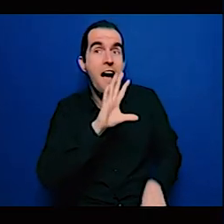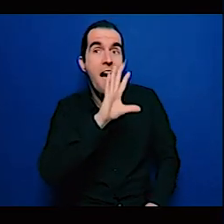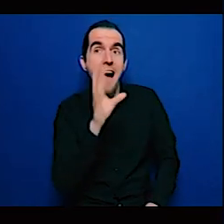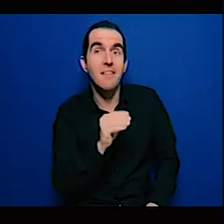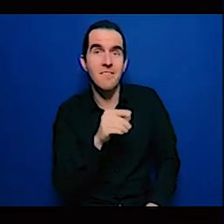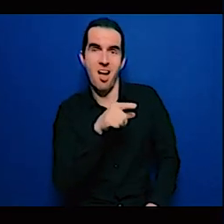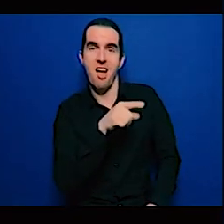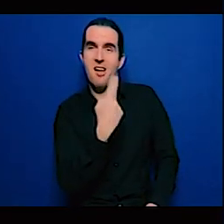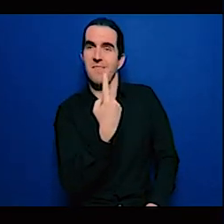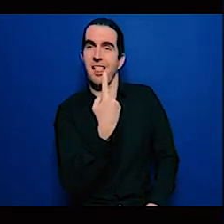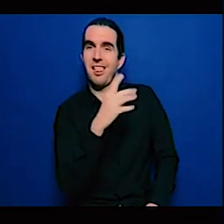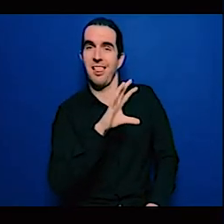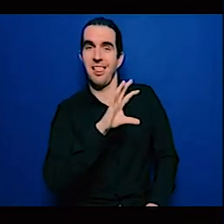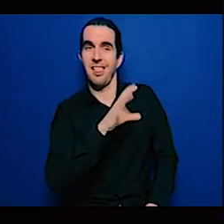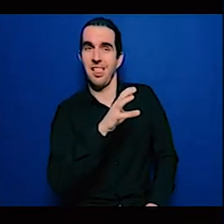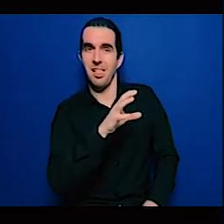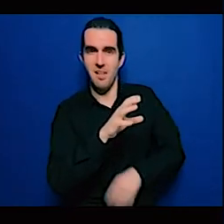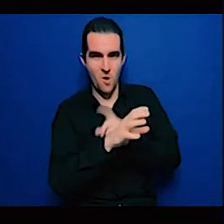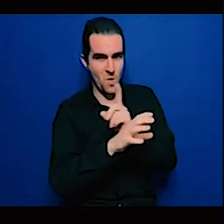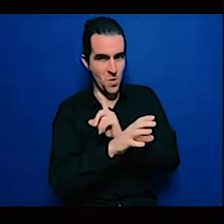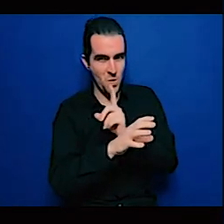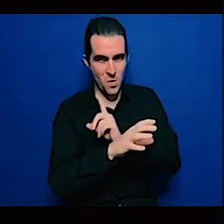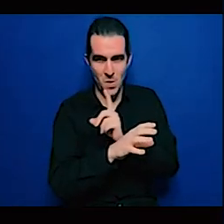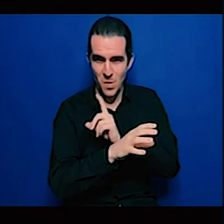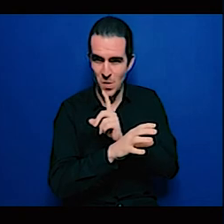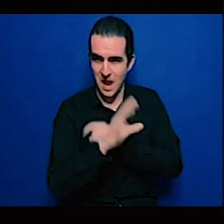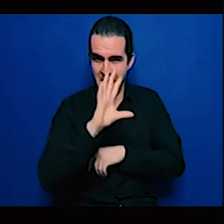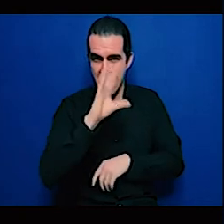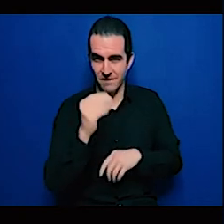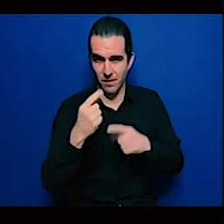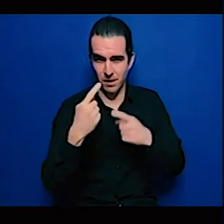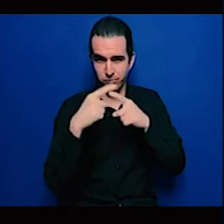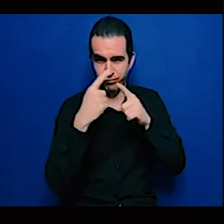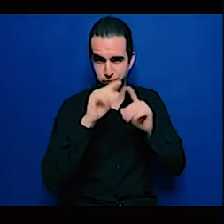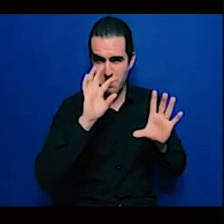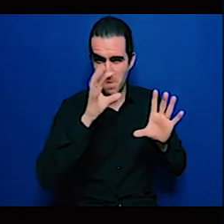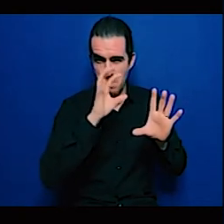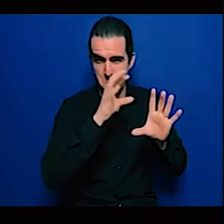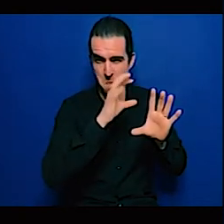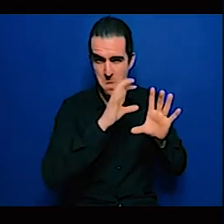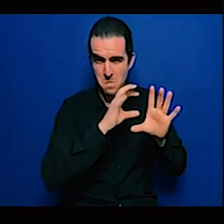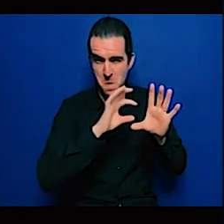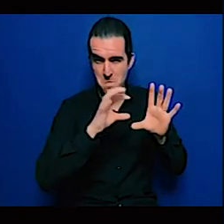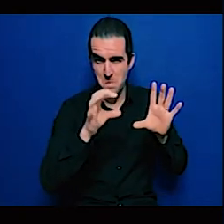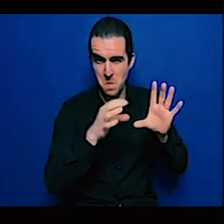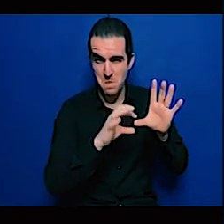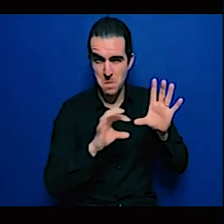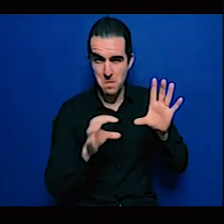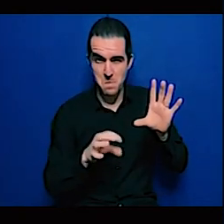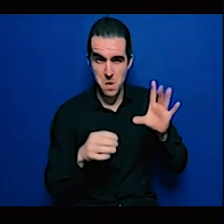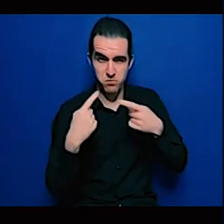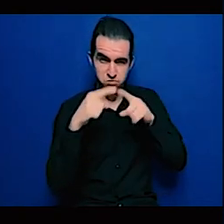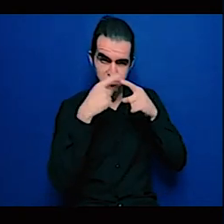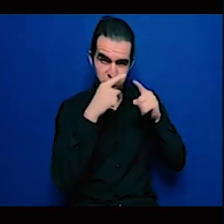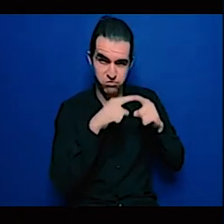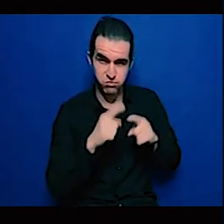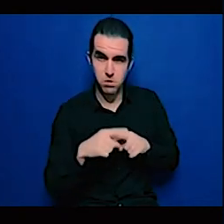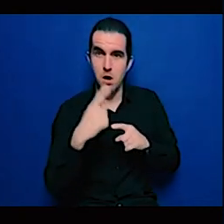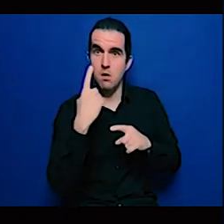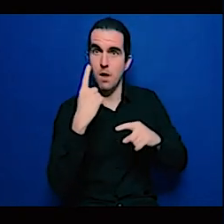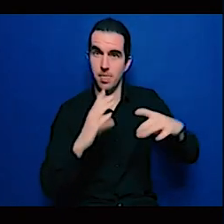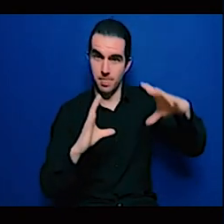an acknowledgement of that then the other thing is that whatever is agreed should also be transparent